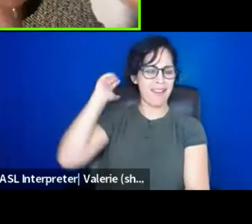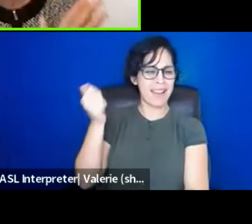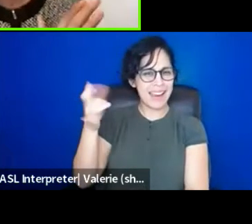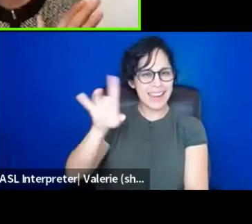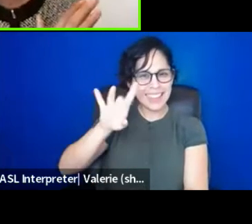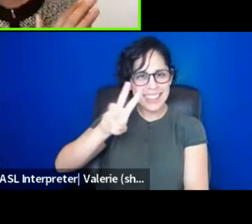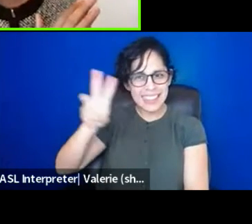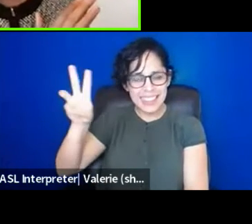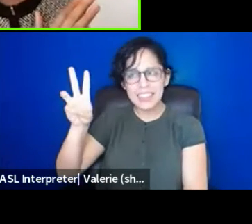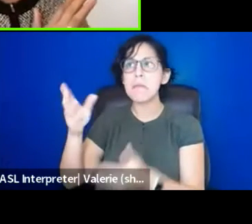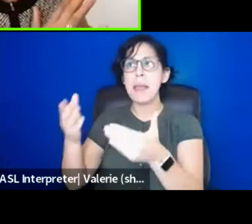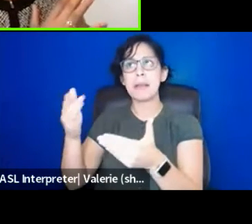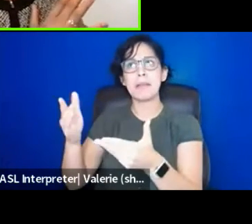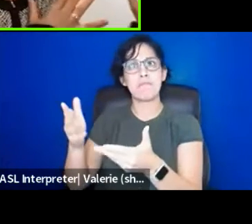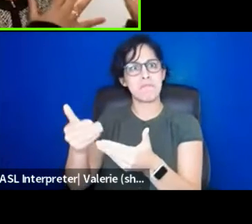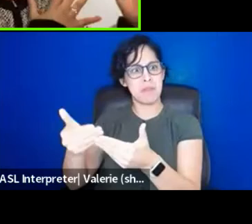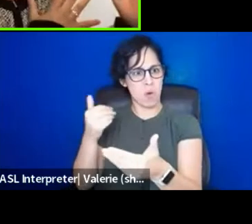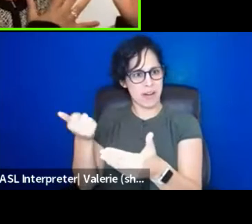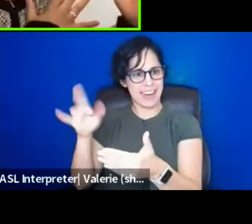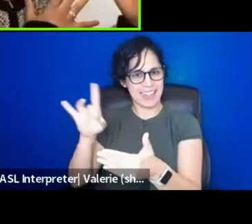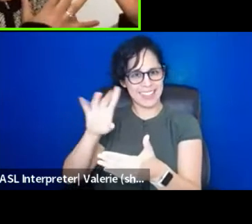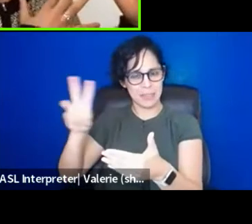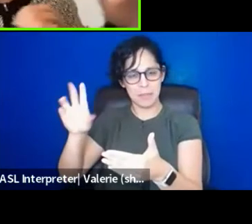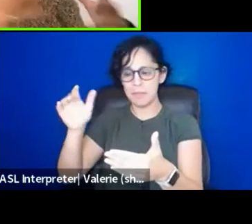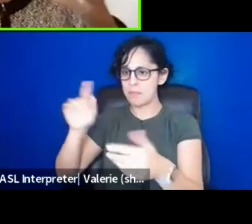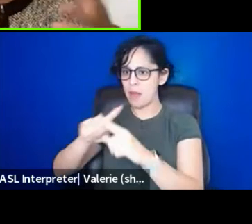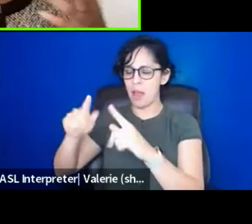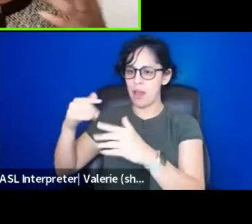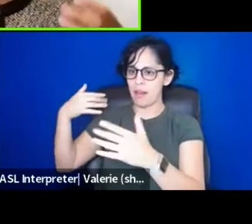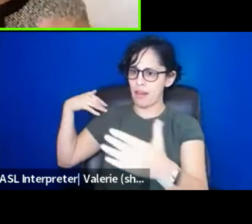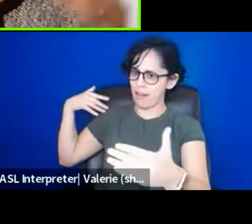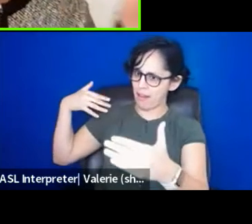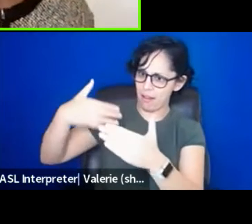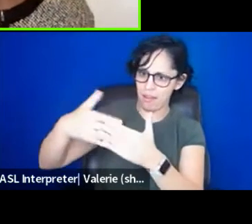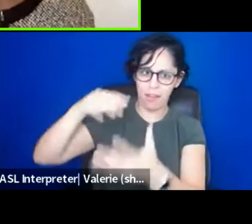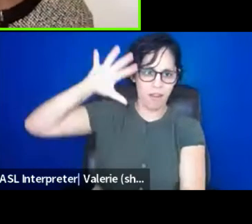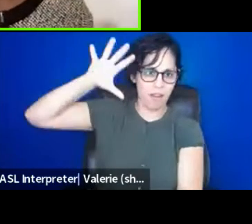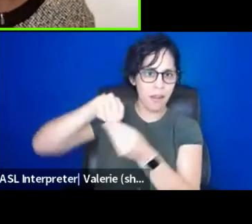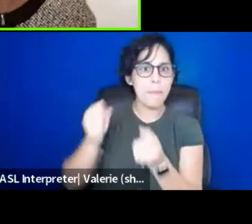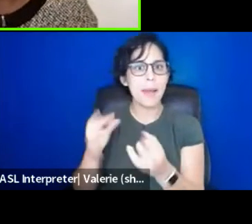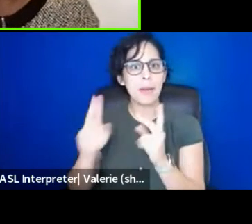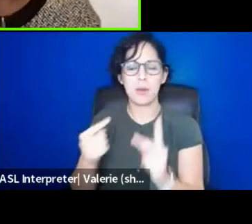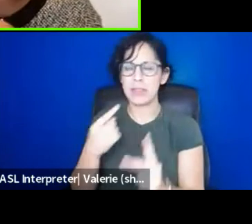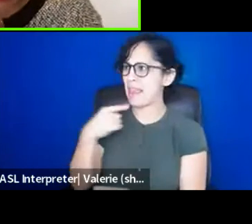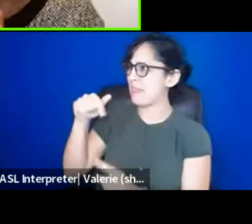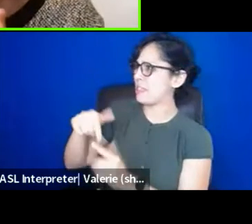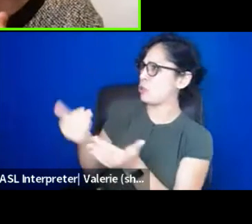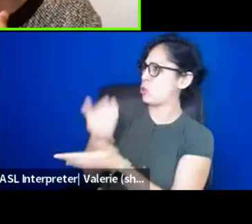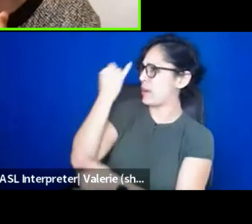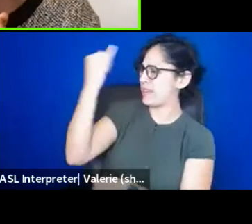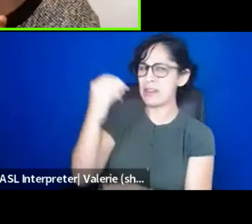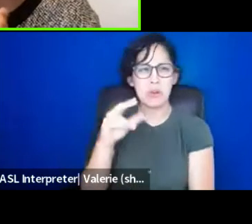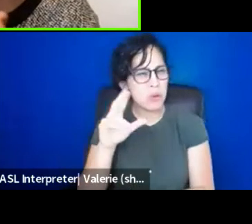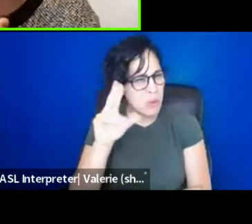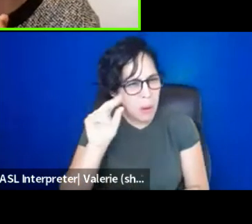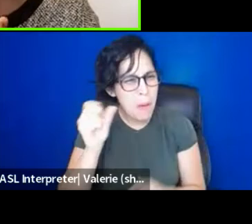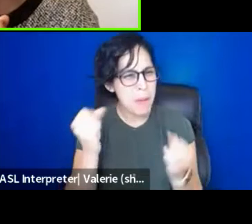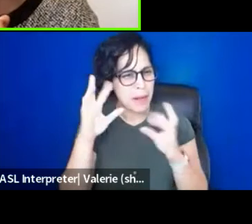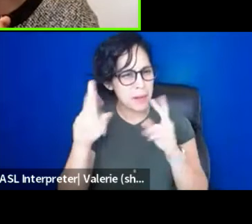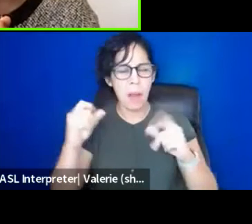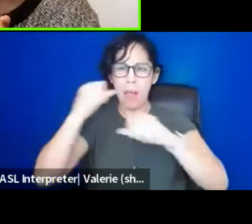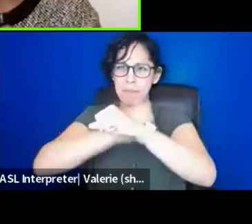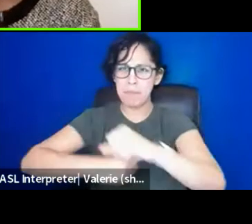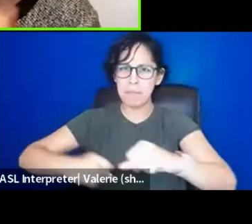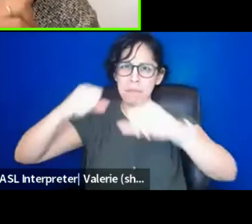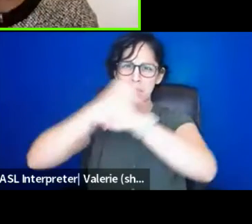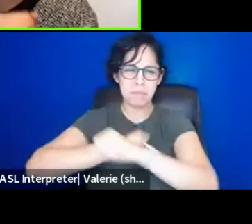I'm before that. Right. So like there has been an, a lot of people talk about, oh, this is so new. And I'm like, no, there's been an avalanche of people fighting for